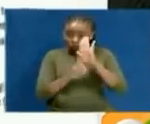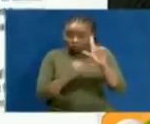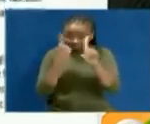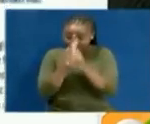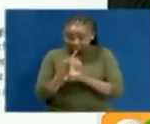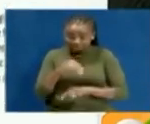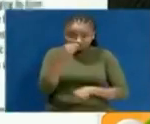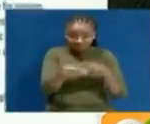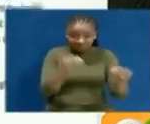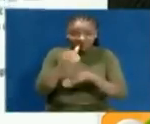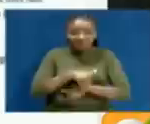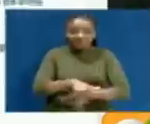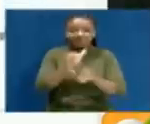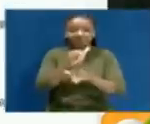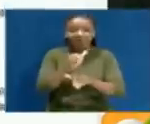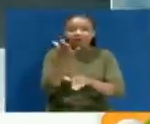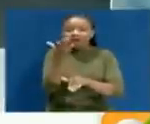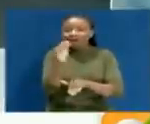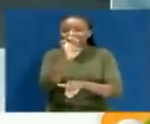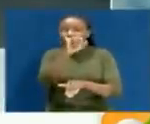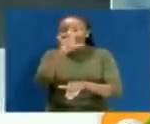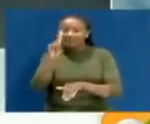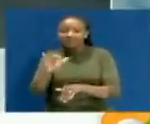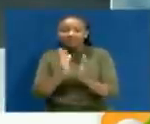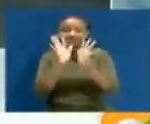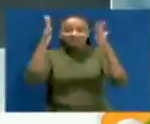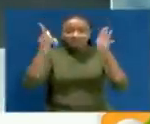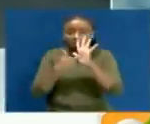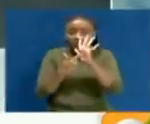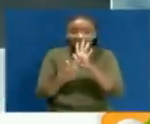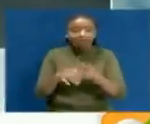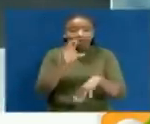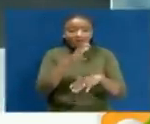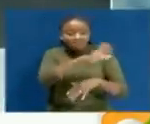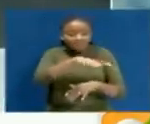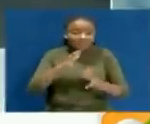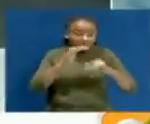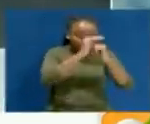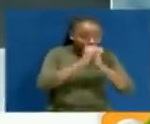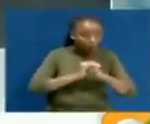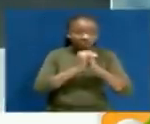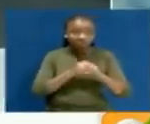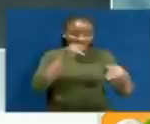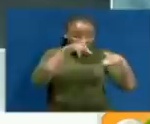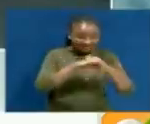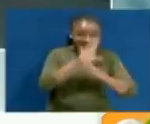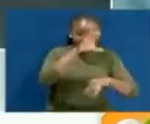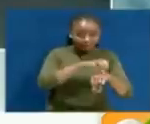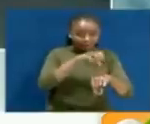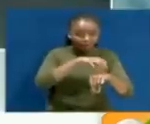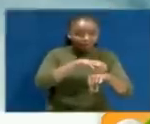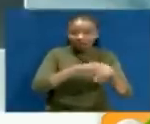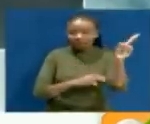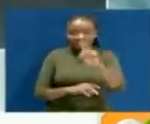ahead of the Eid festivities, such as prioritizing open grounds, enforcement of crowd management and physical